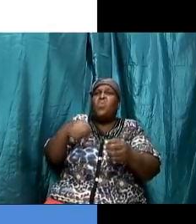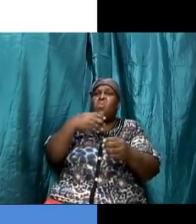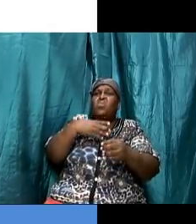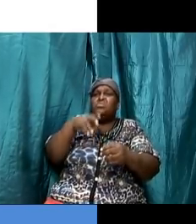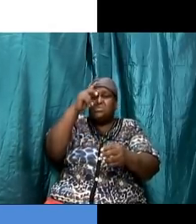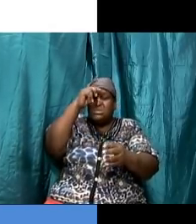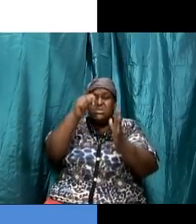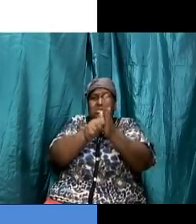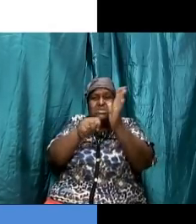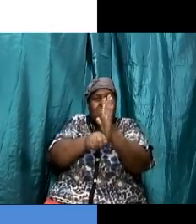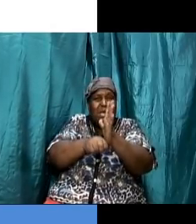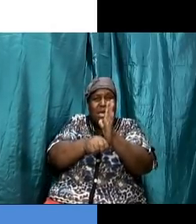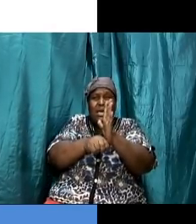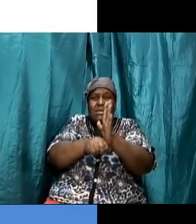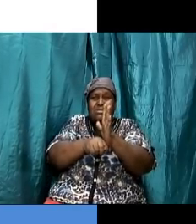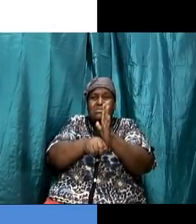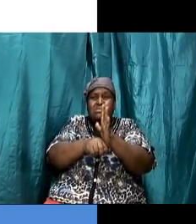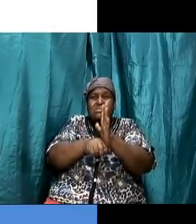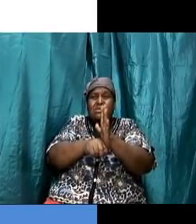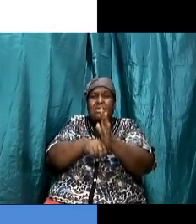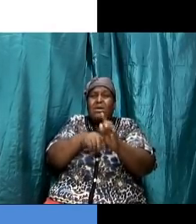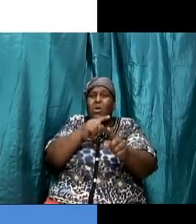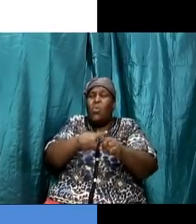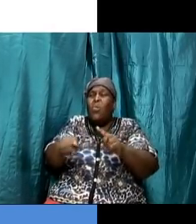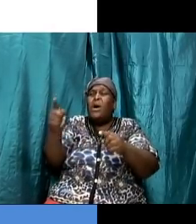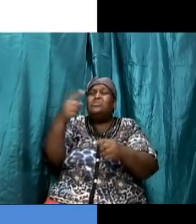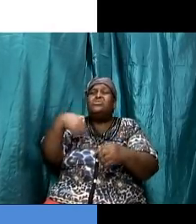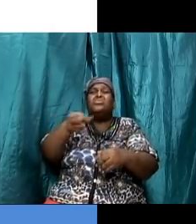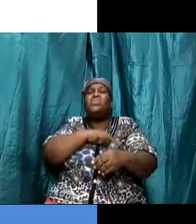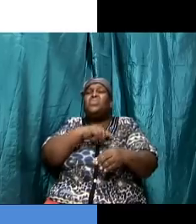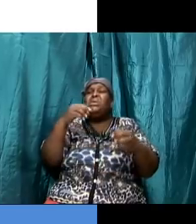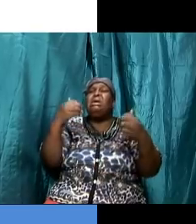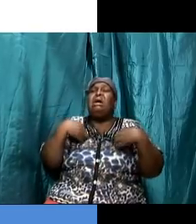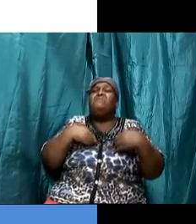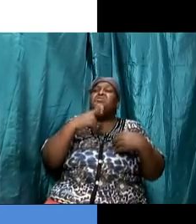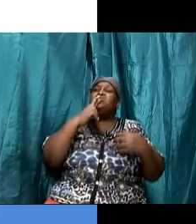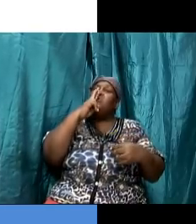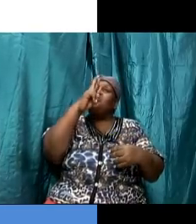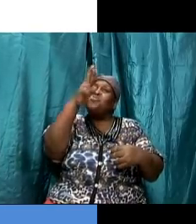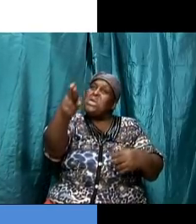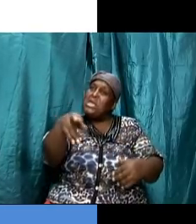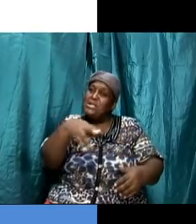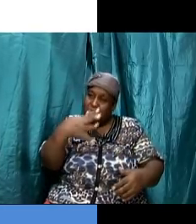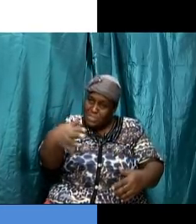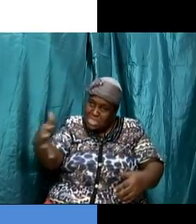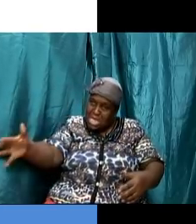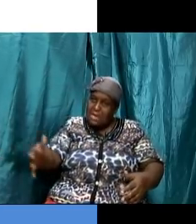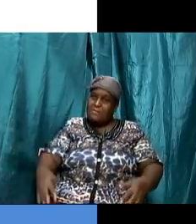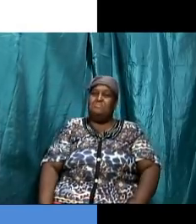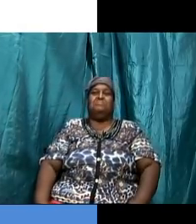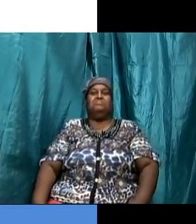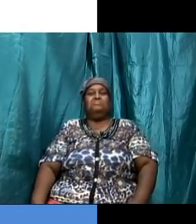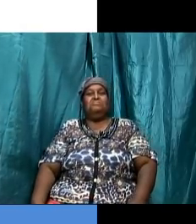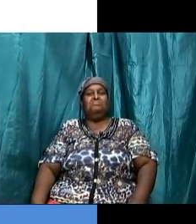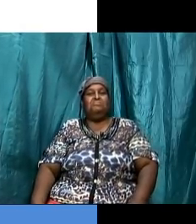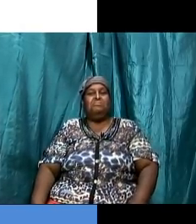but what we have is this substance so for example as i said before